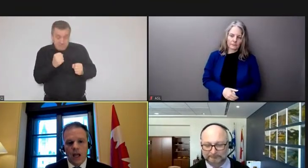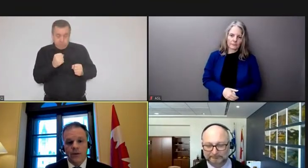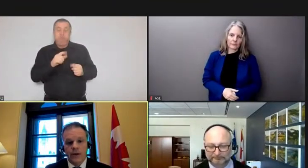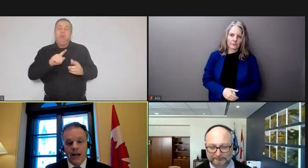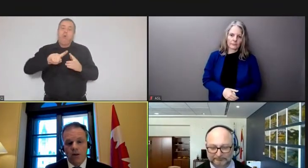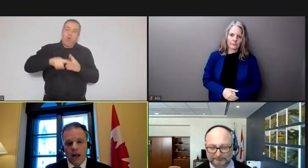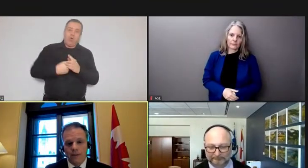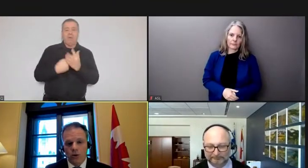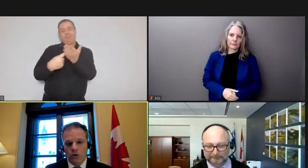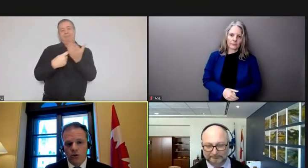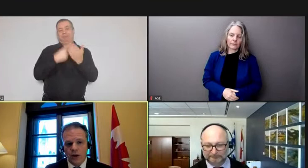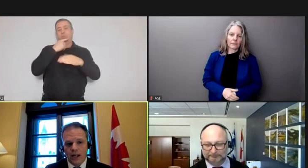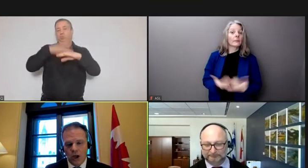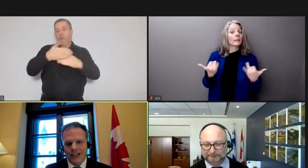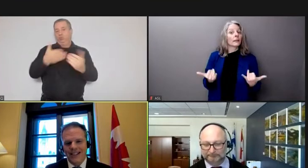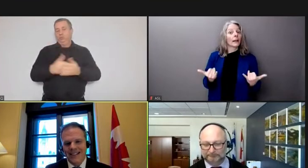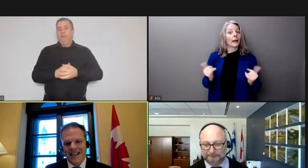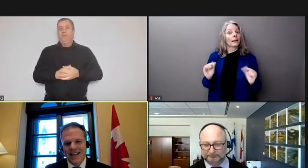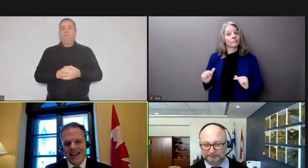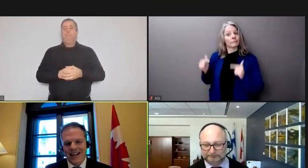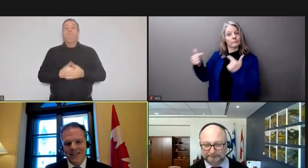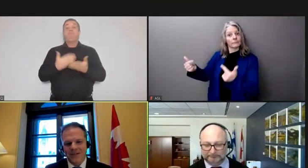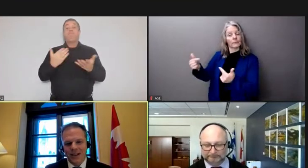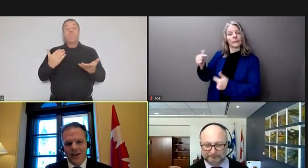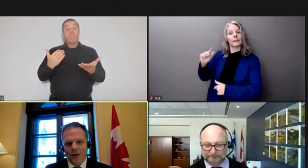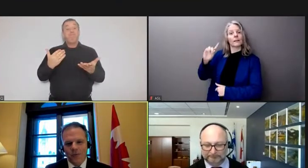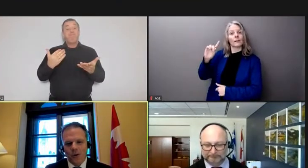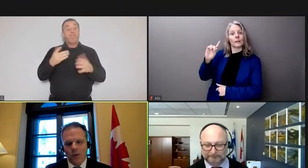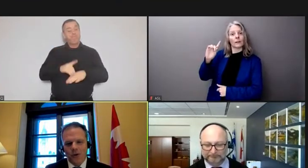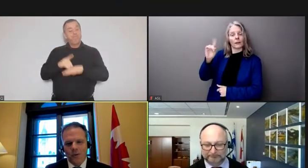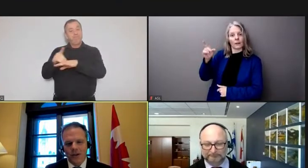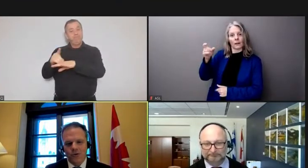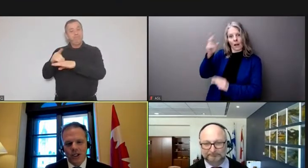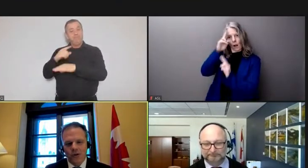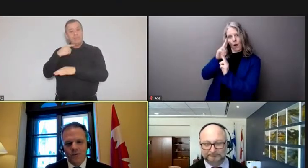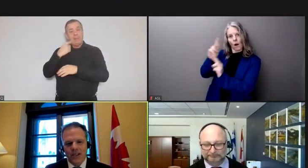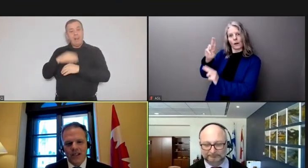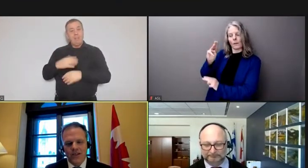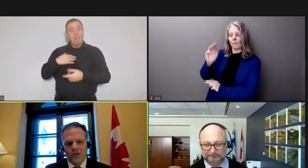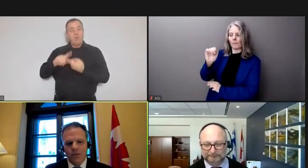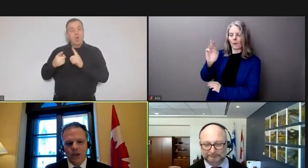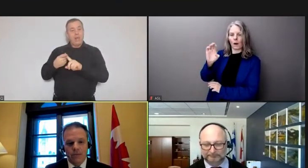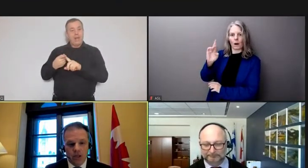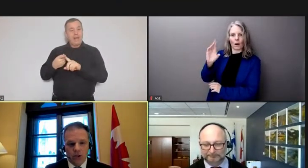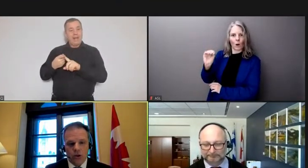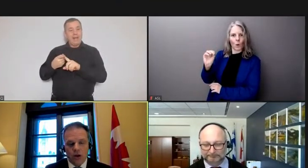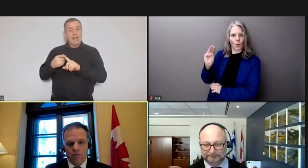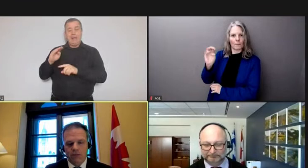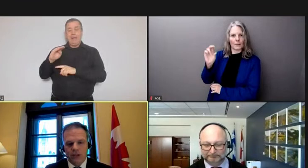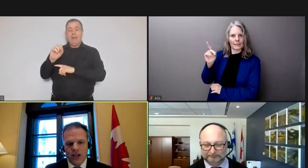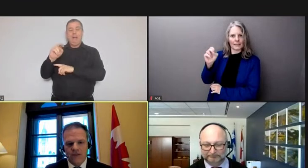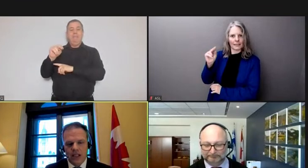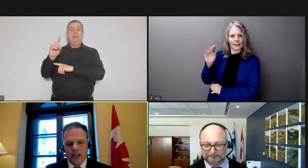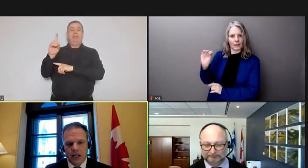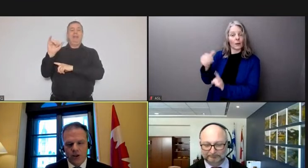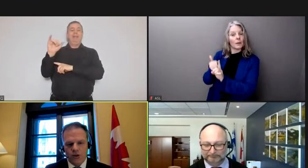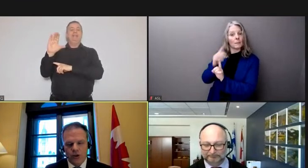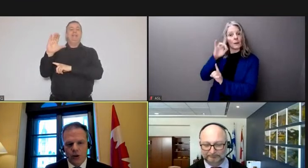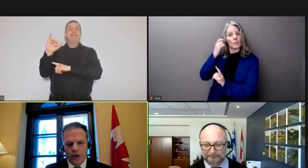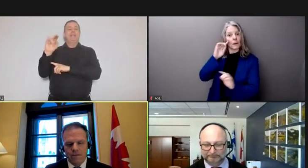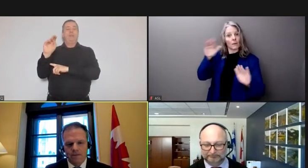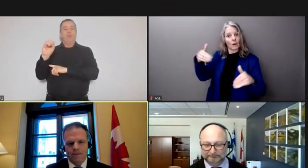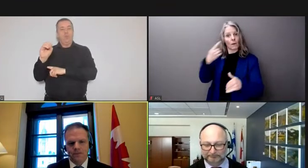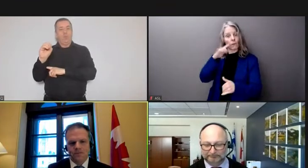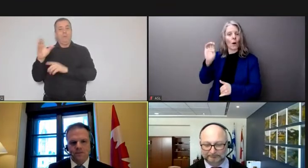uh and now i'm going to turn to my colleague uh the honorable marco mendicino he's the minister of public safety and